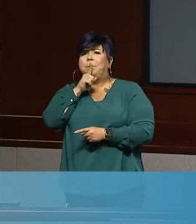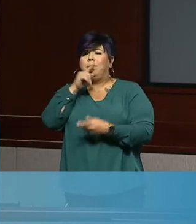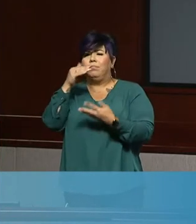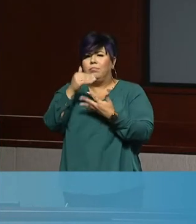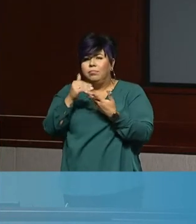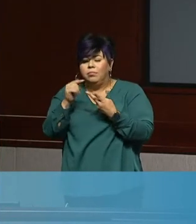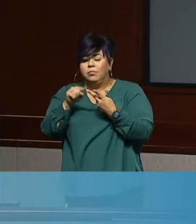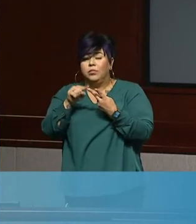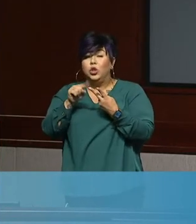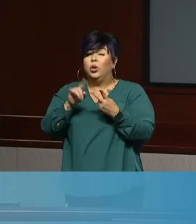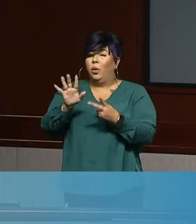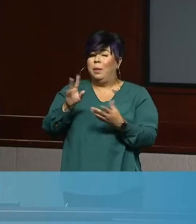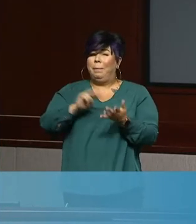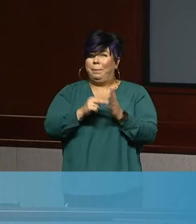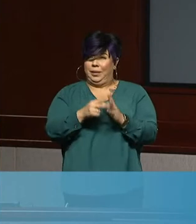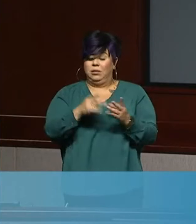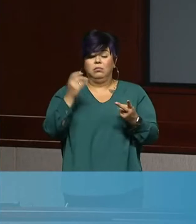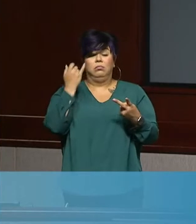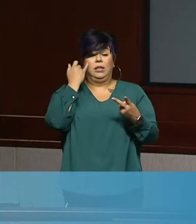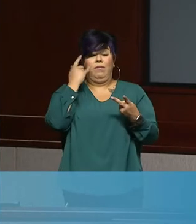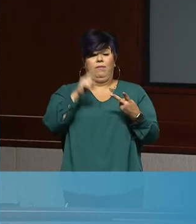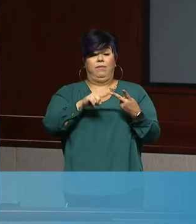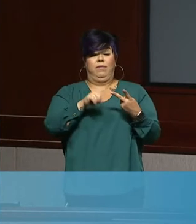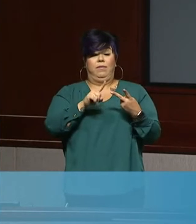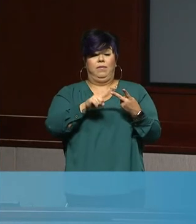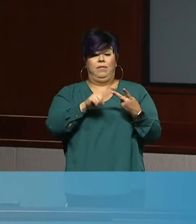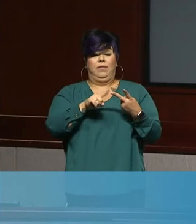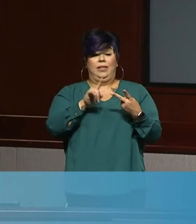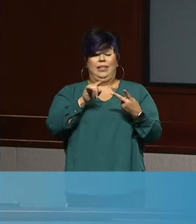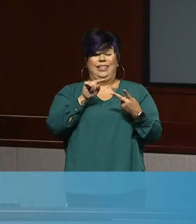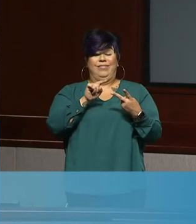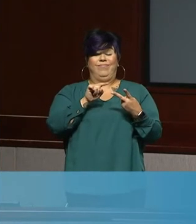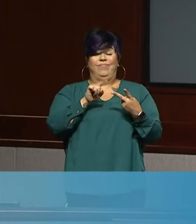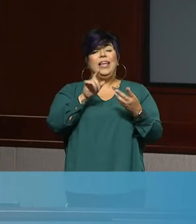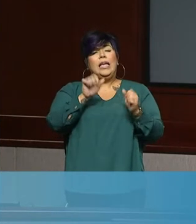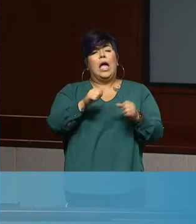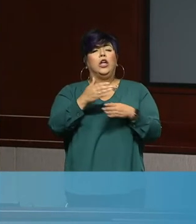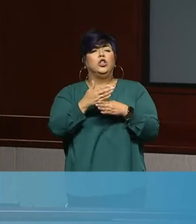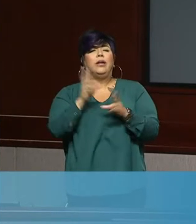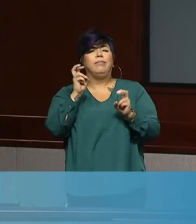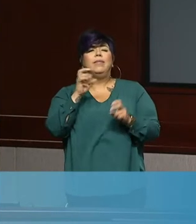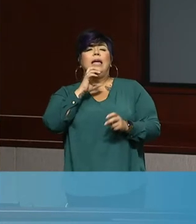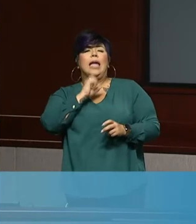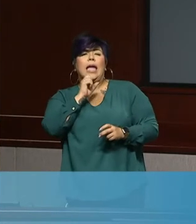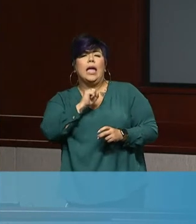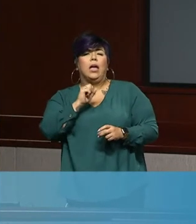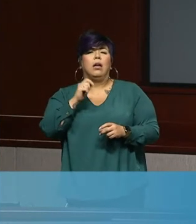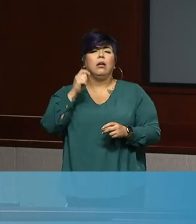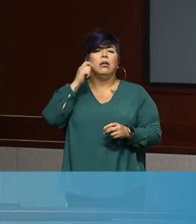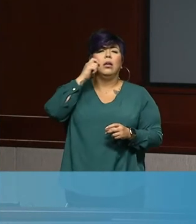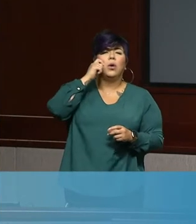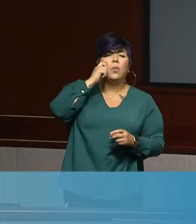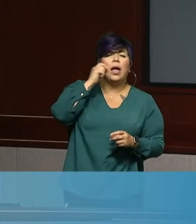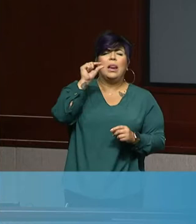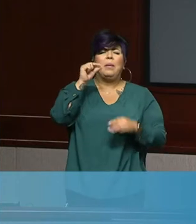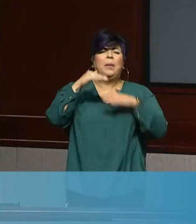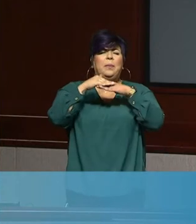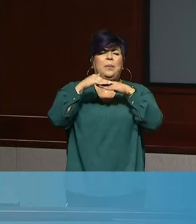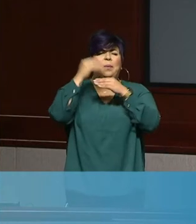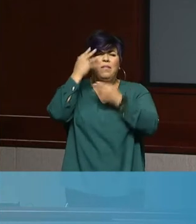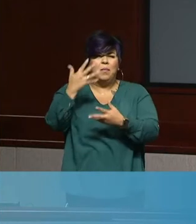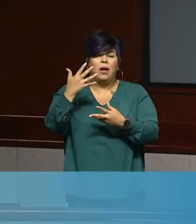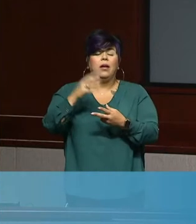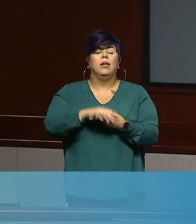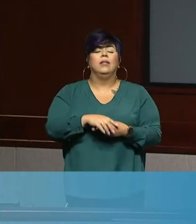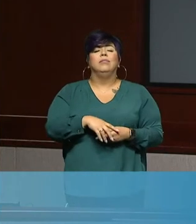theoretically provided additional information around the age ranges and ethnicities of individuals who have died of COVID-19 according to the HIPAA